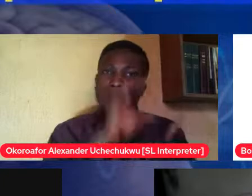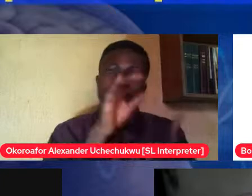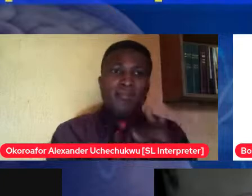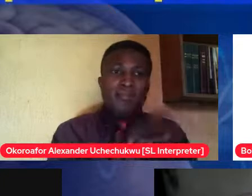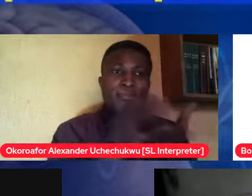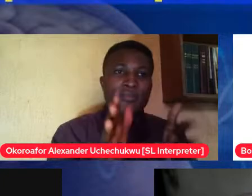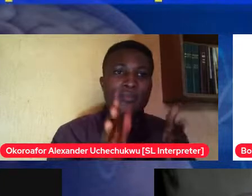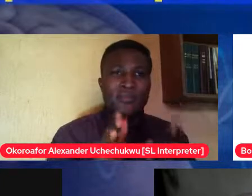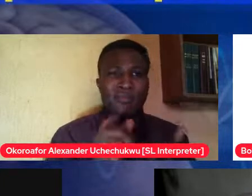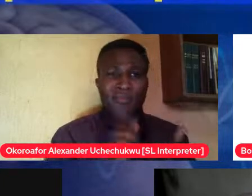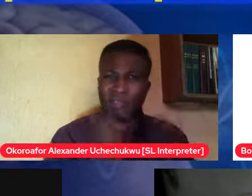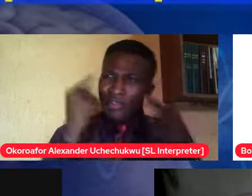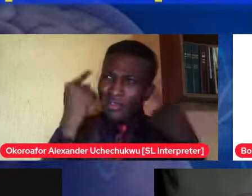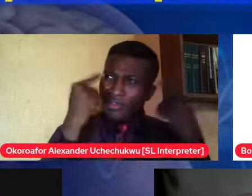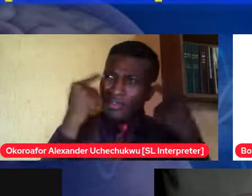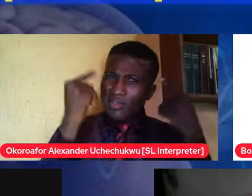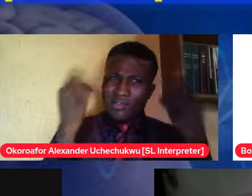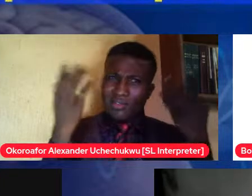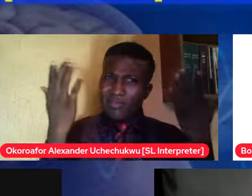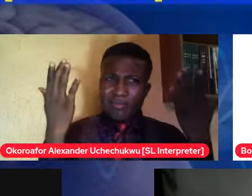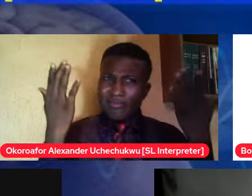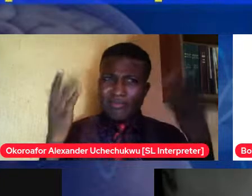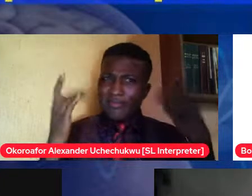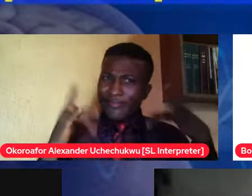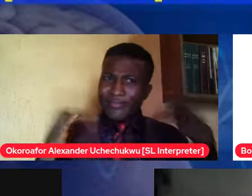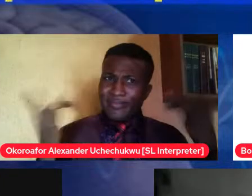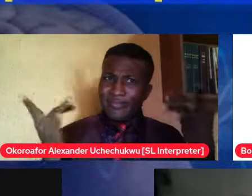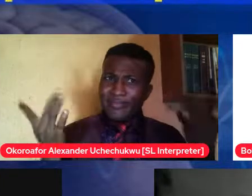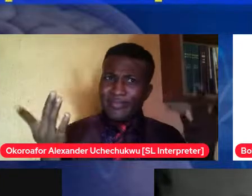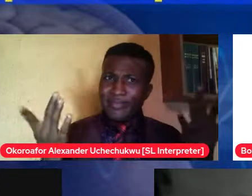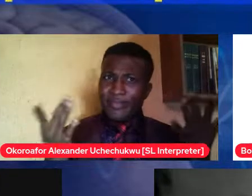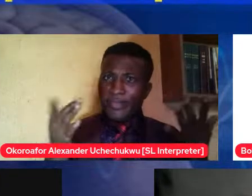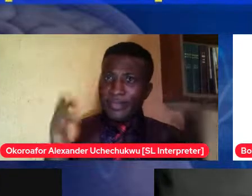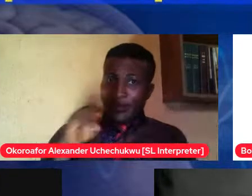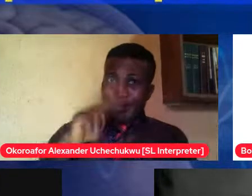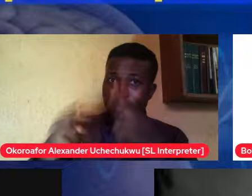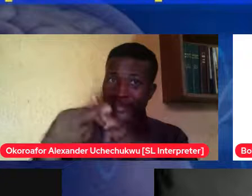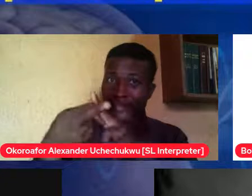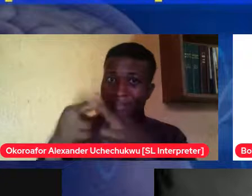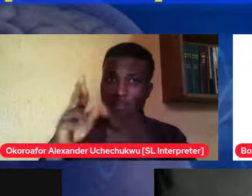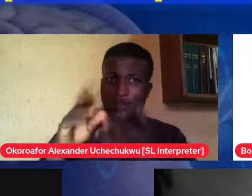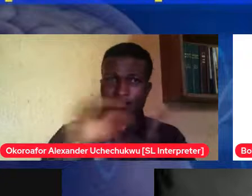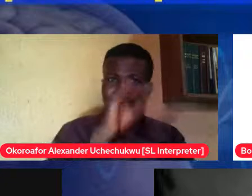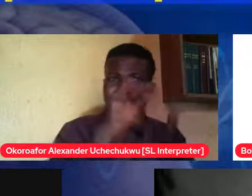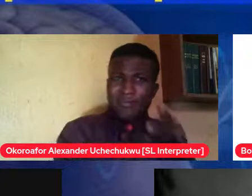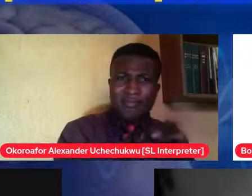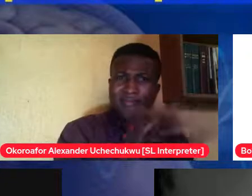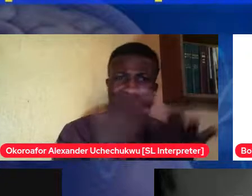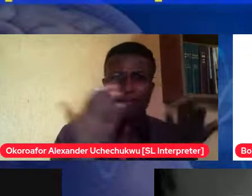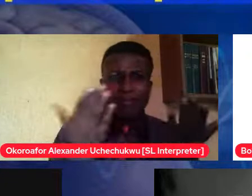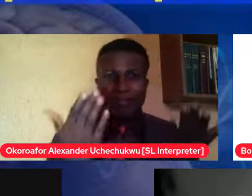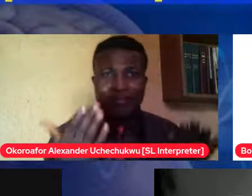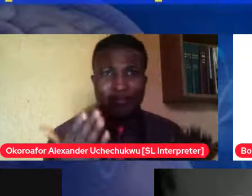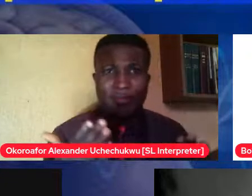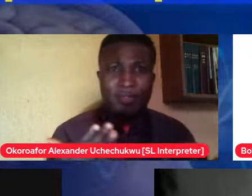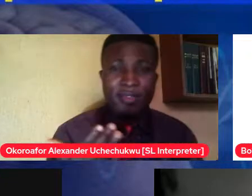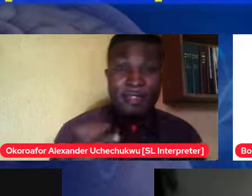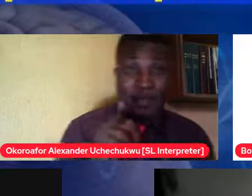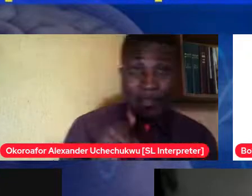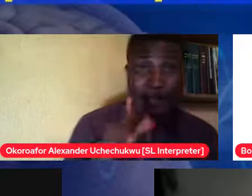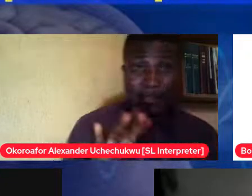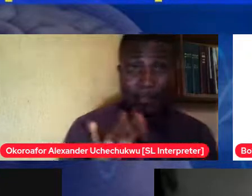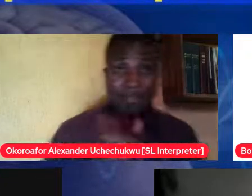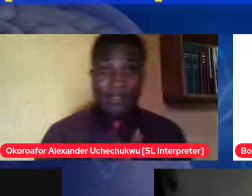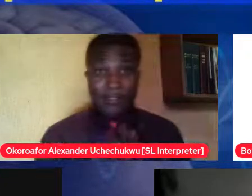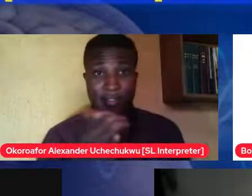like what is relationship all about what is marriage all about should it be should that be the case so I'm bringing this to you I'll be going for a bit